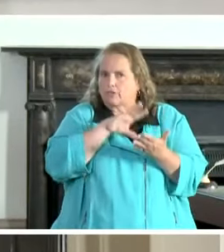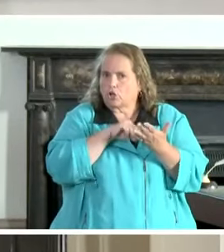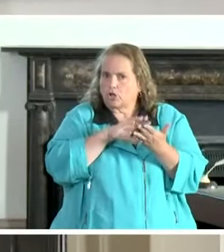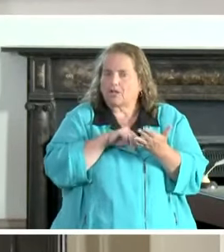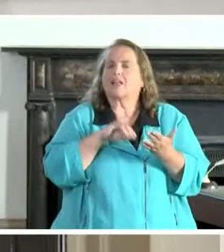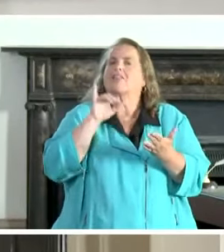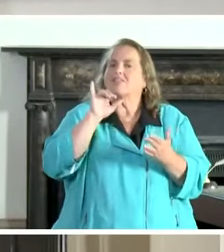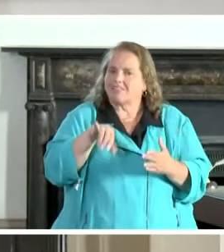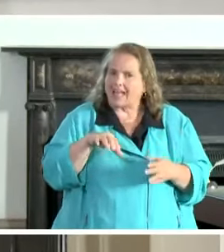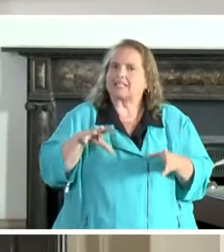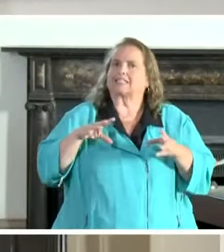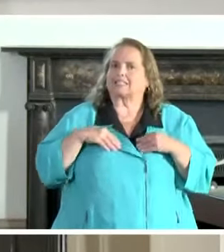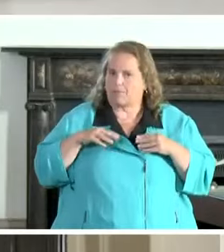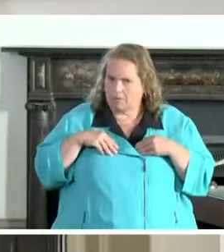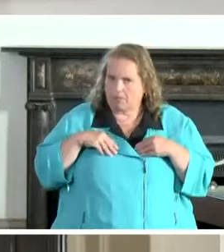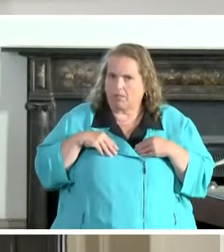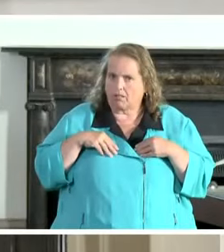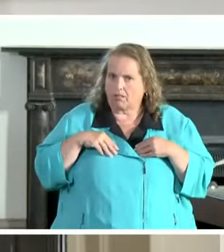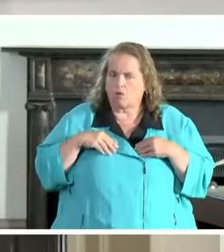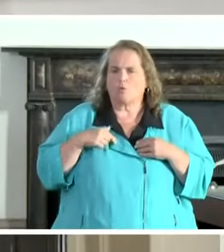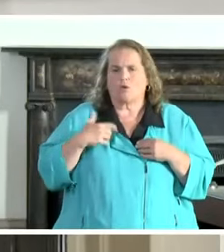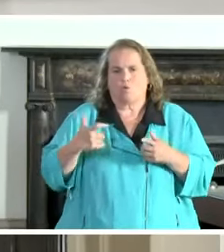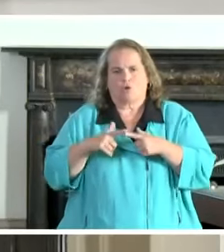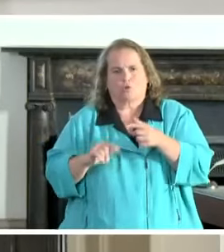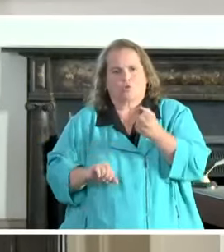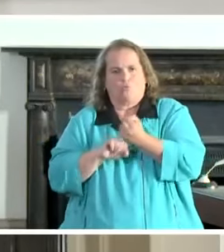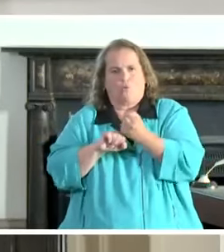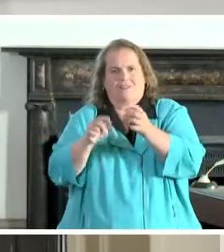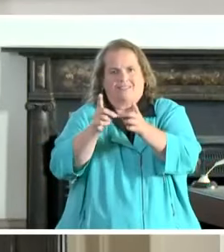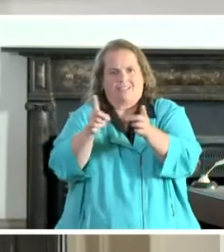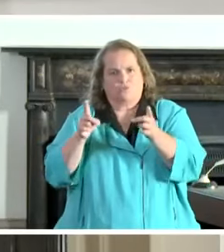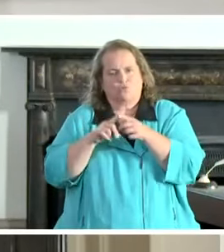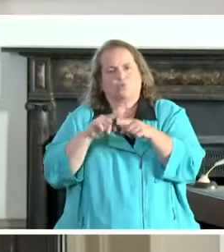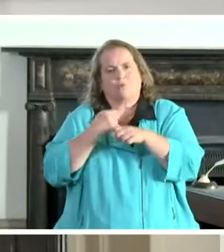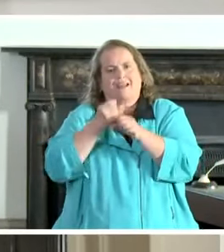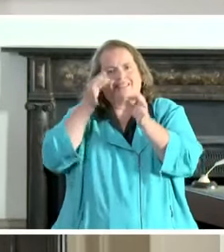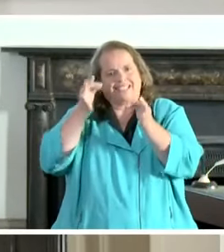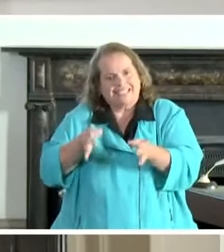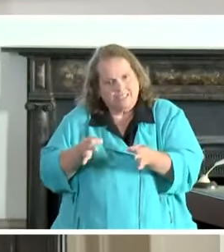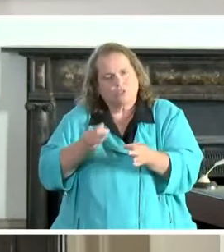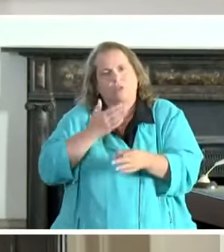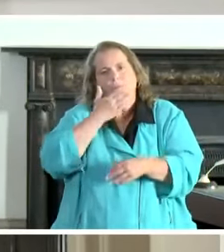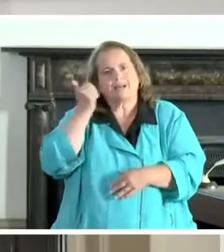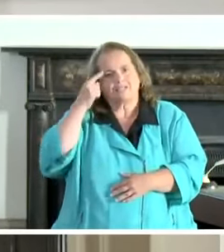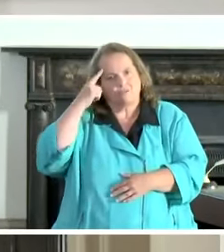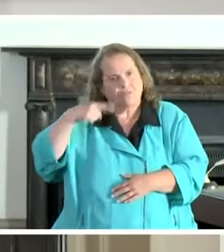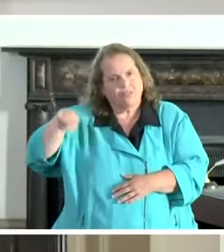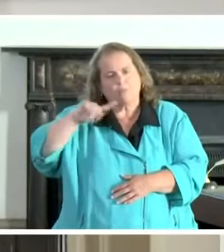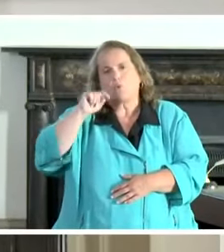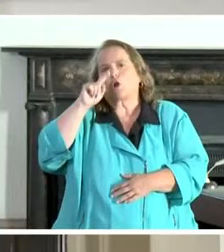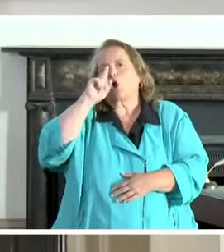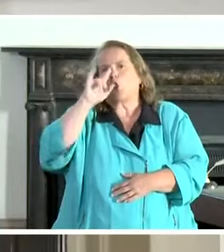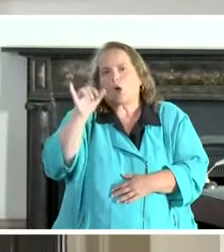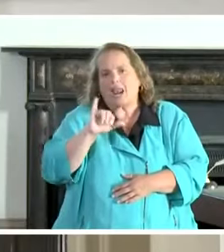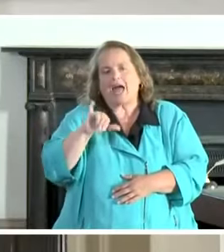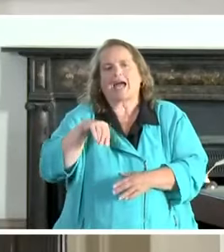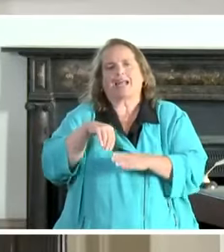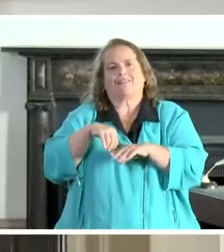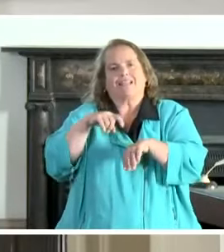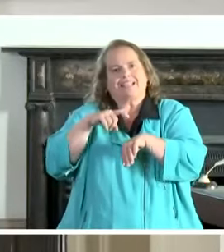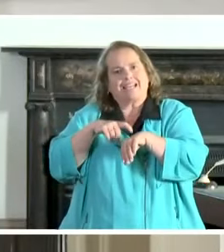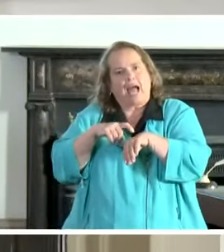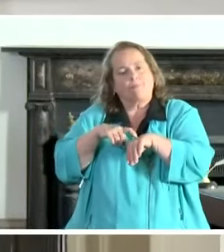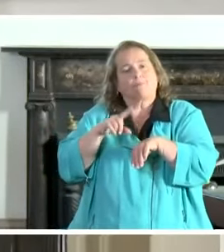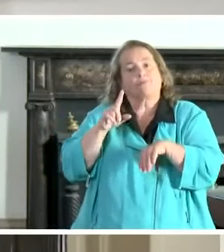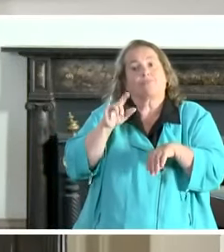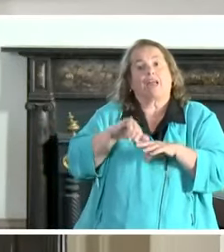guidelines. You know, we want to support these districts to be able to make the decisions that are best for them. What it looks like in the tiny town where I